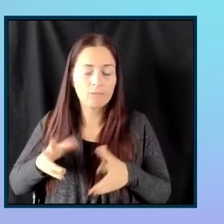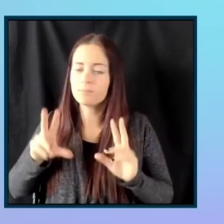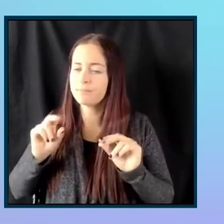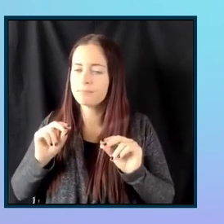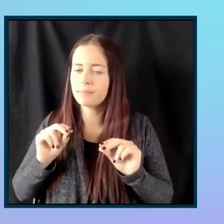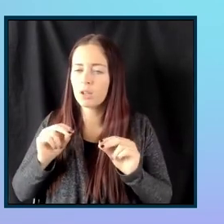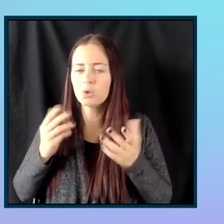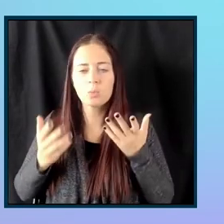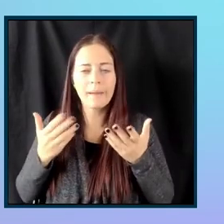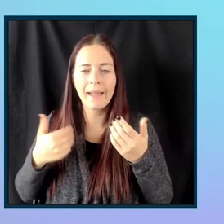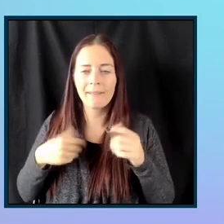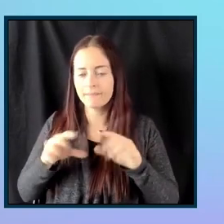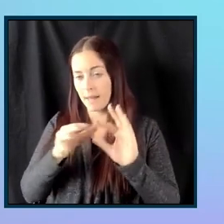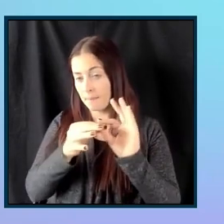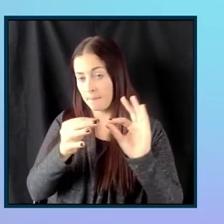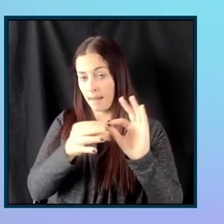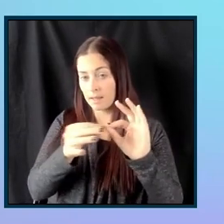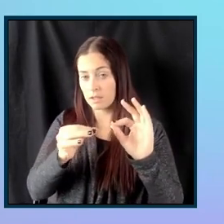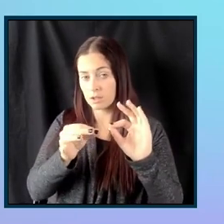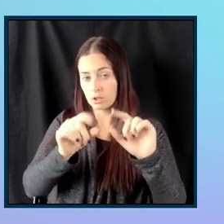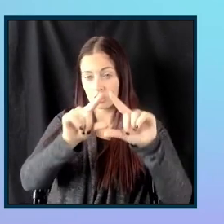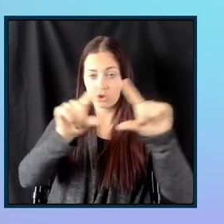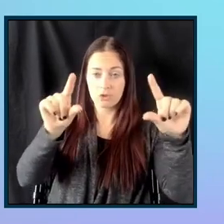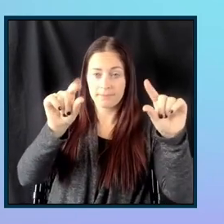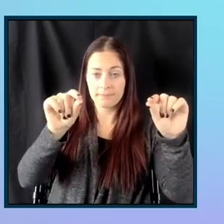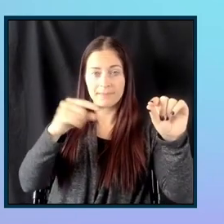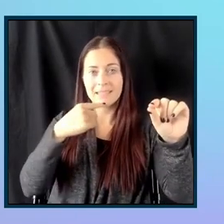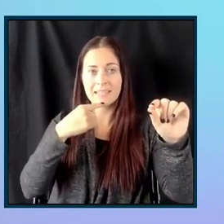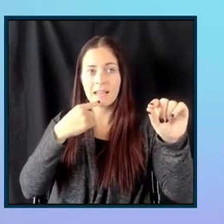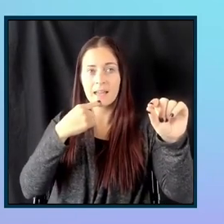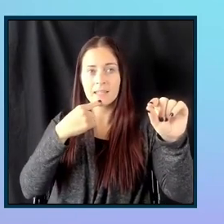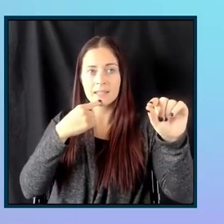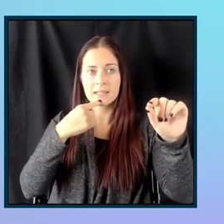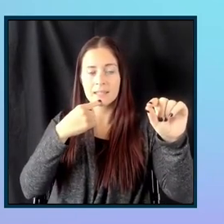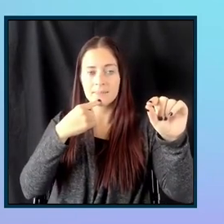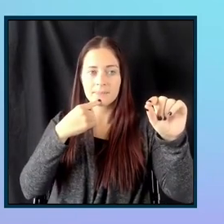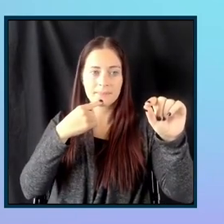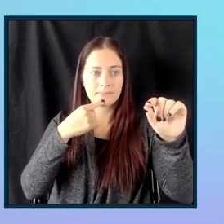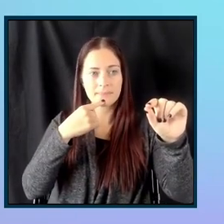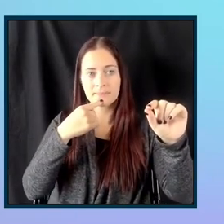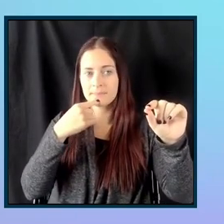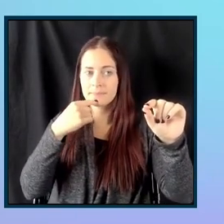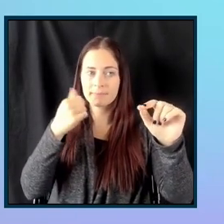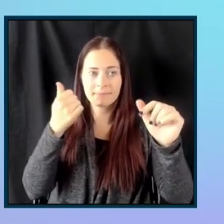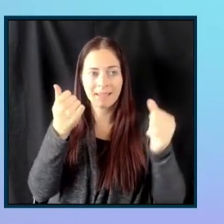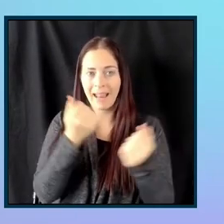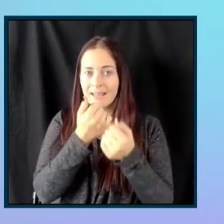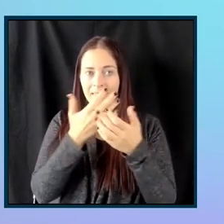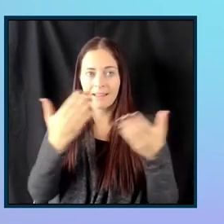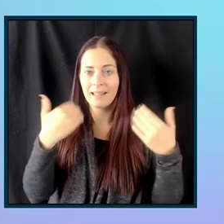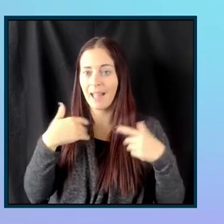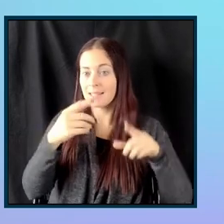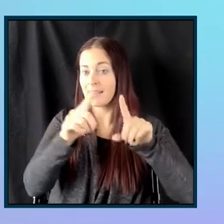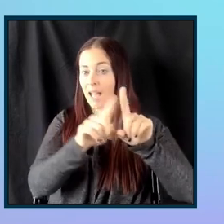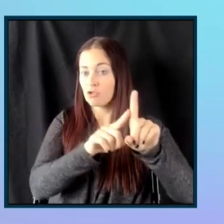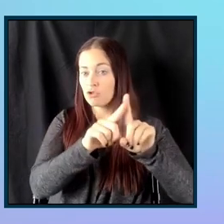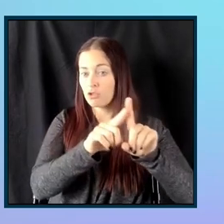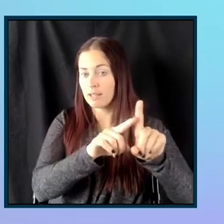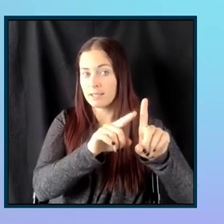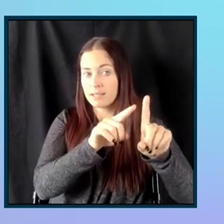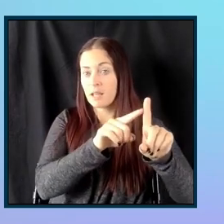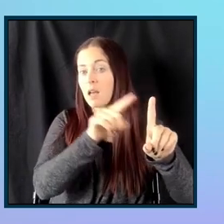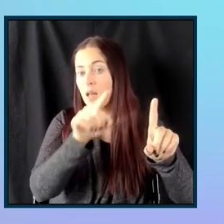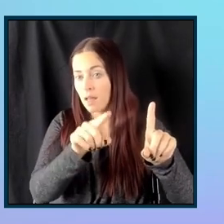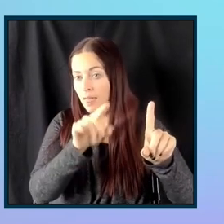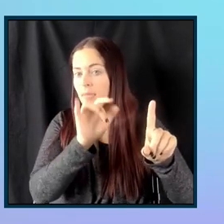might have a message on top of the form field that says anything that has an asterisk is a required field or some